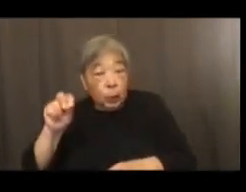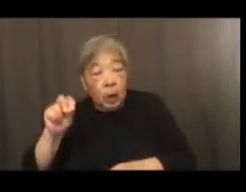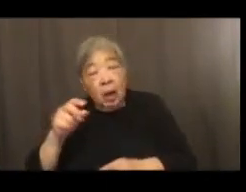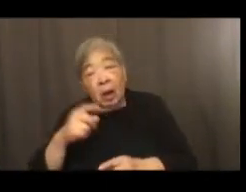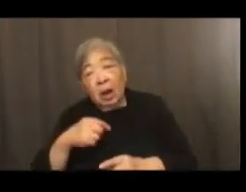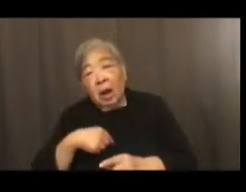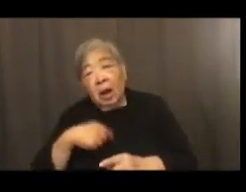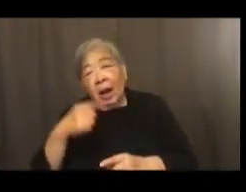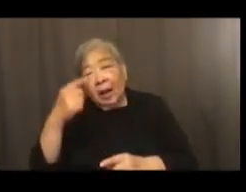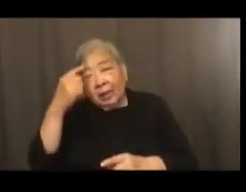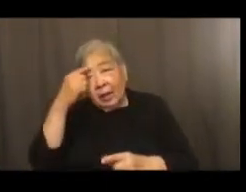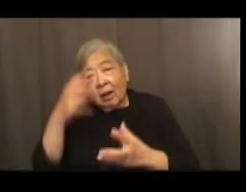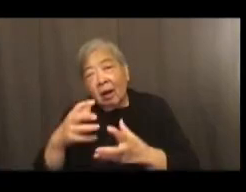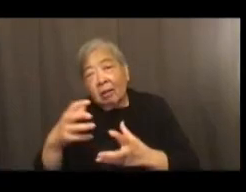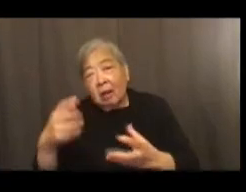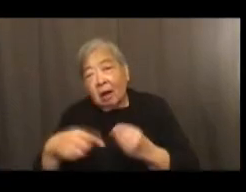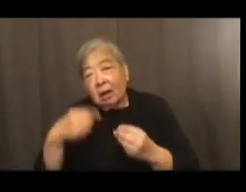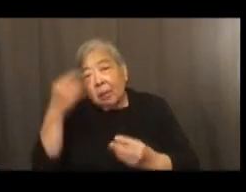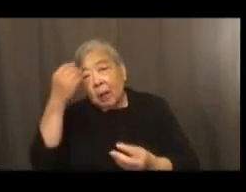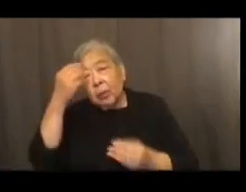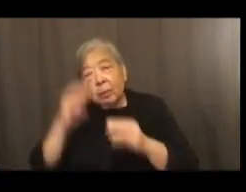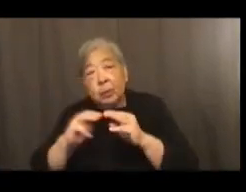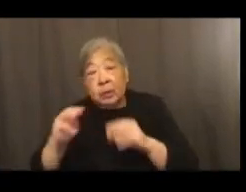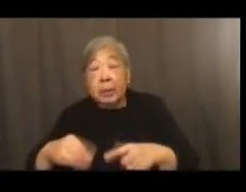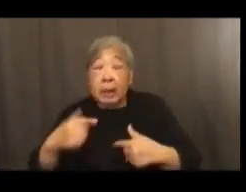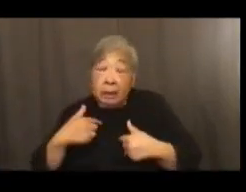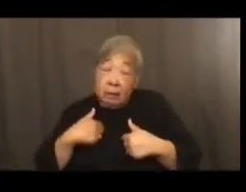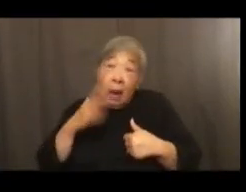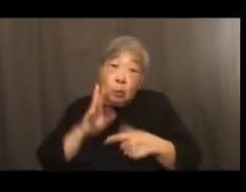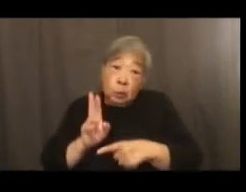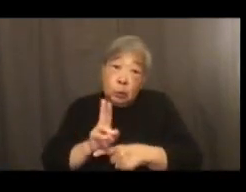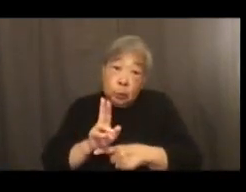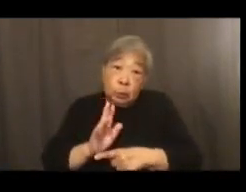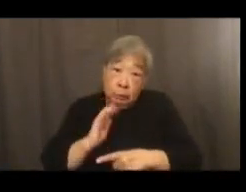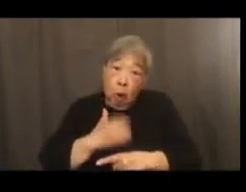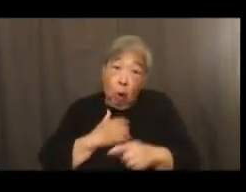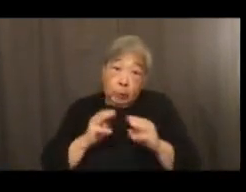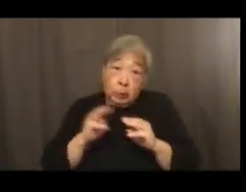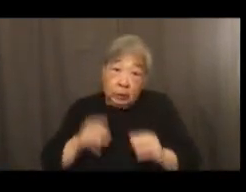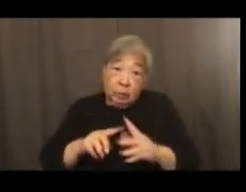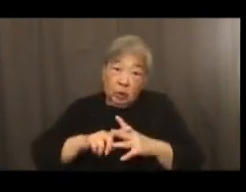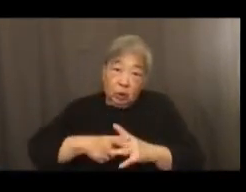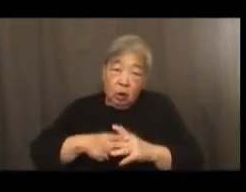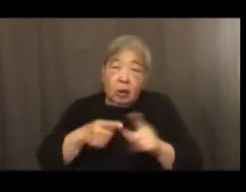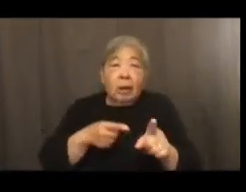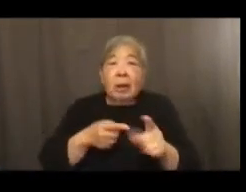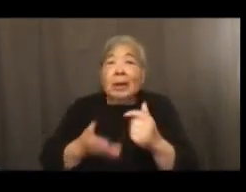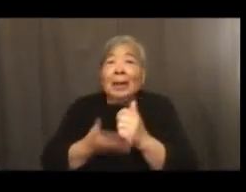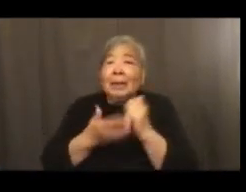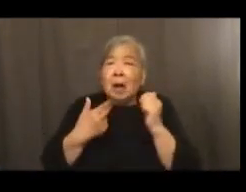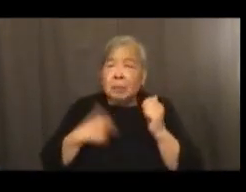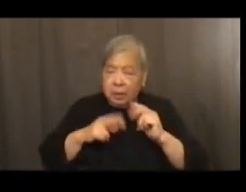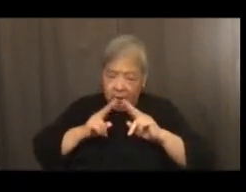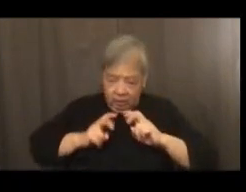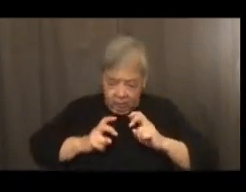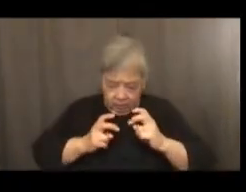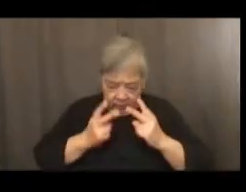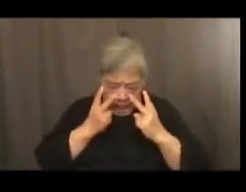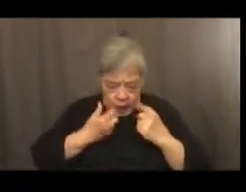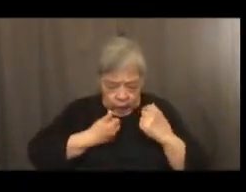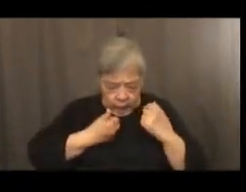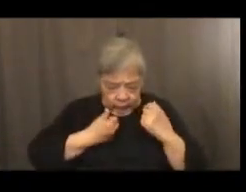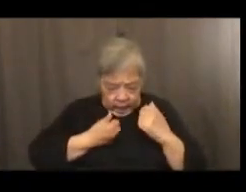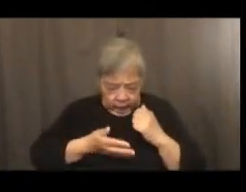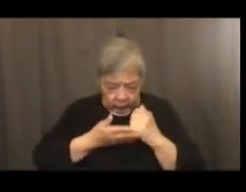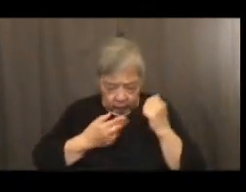lot about how the museum and I'll just take our museum as a starting point helps us see ourselves and then see each other. And I